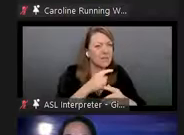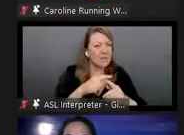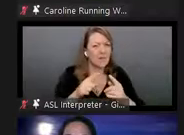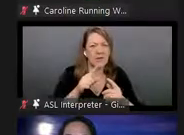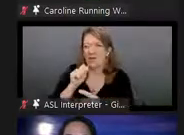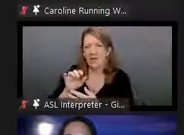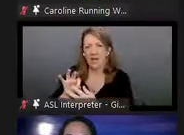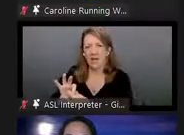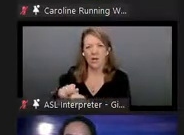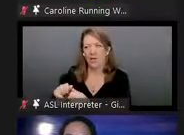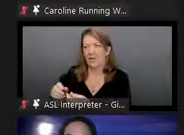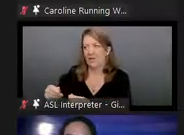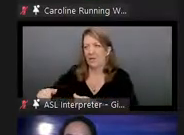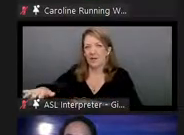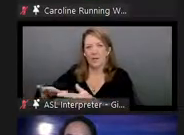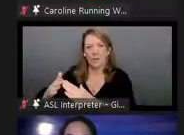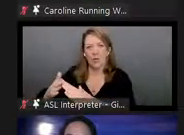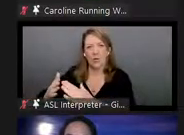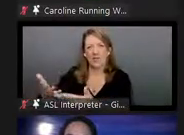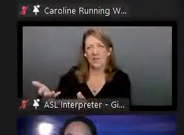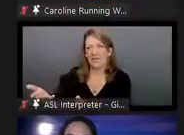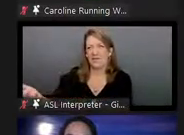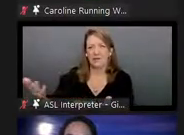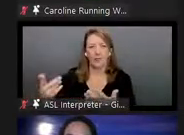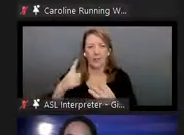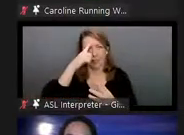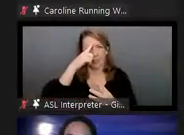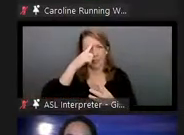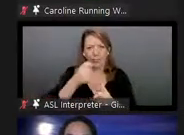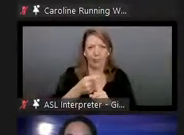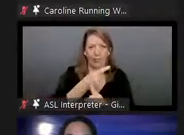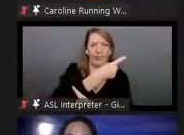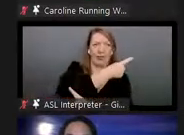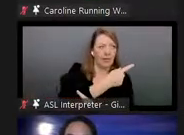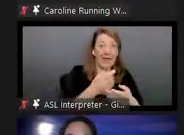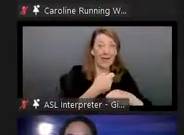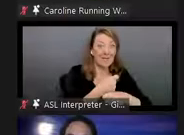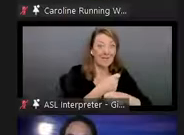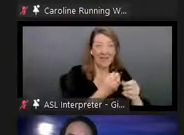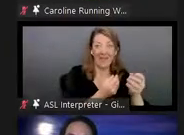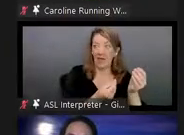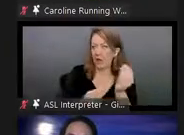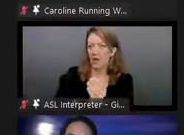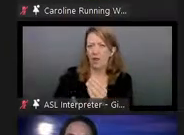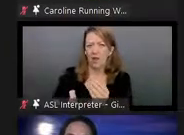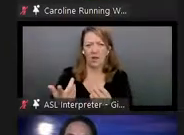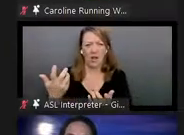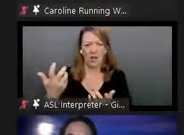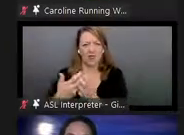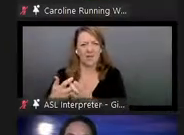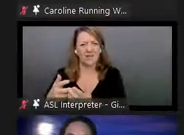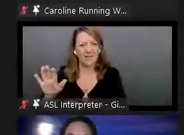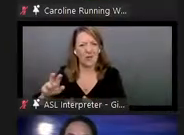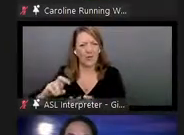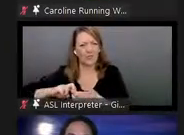then you can easily, um, kind of make things that, um, that don't address the problems that they're interested in, or, you know, like, if